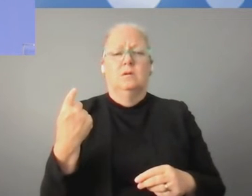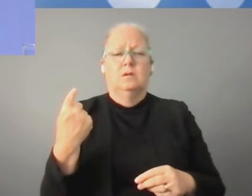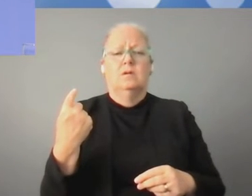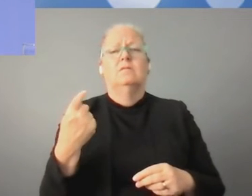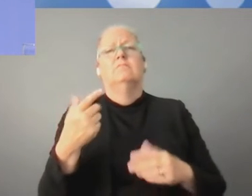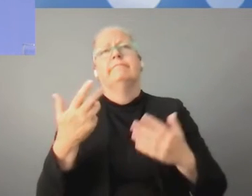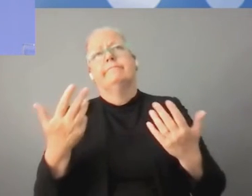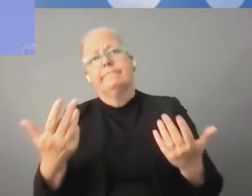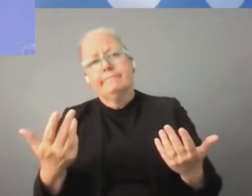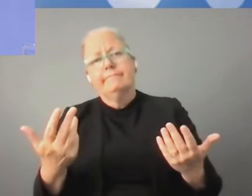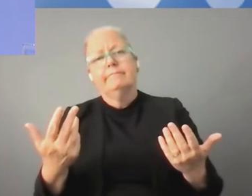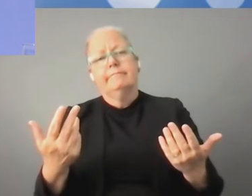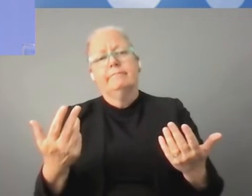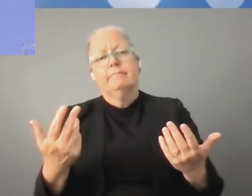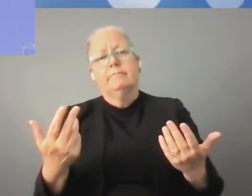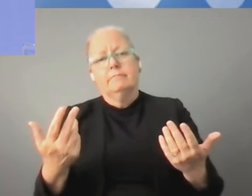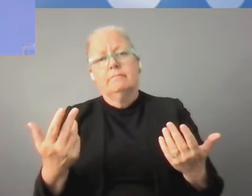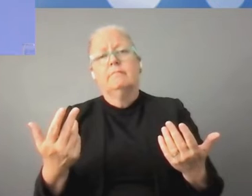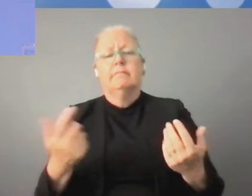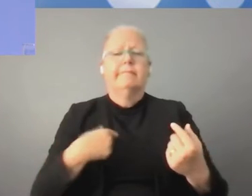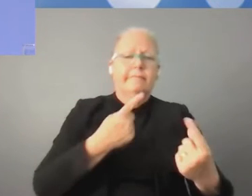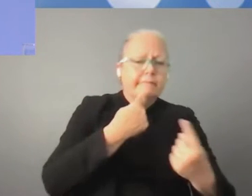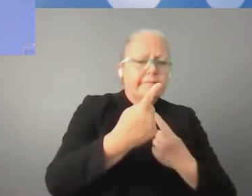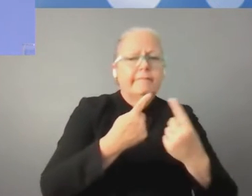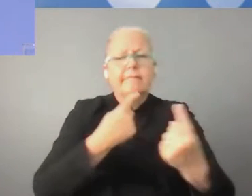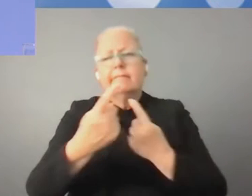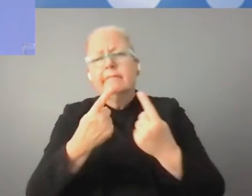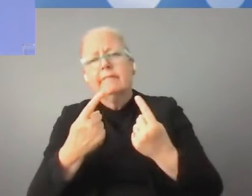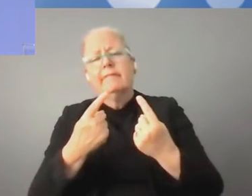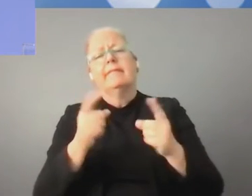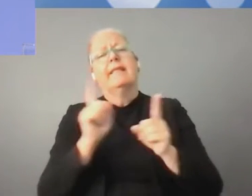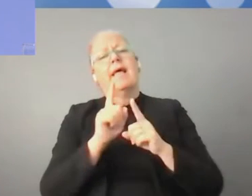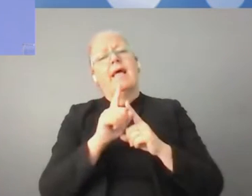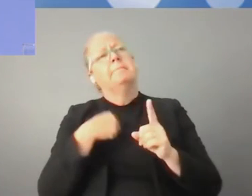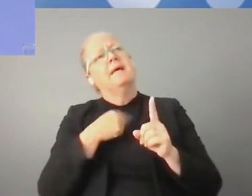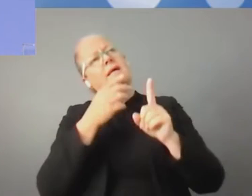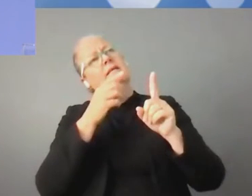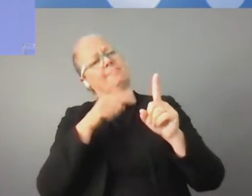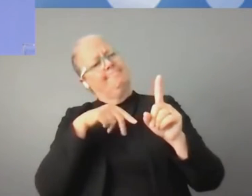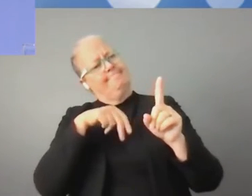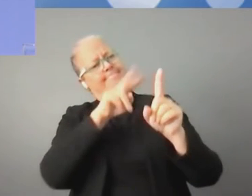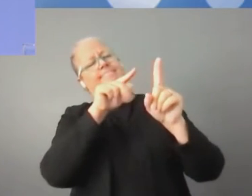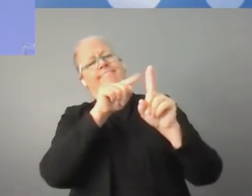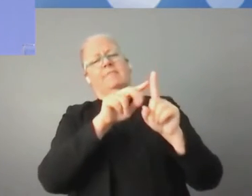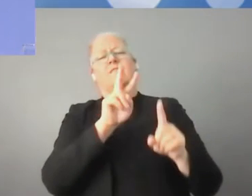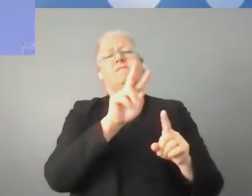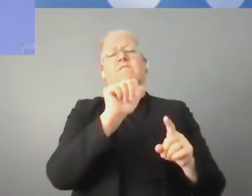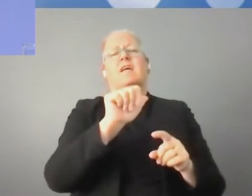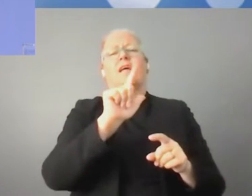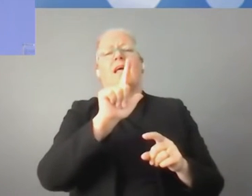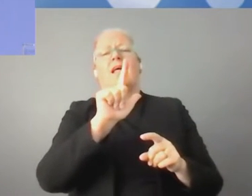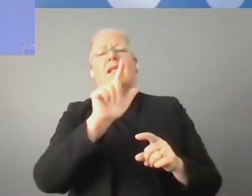the values we uphold and we want the diversity of voices to be heard.